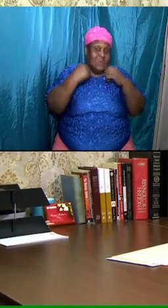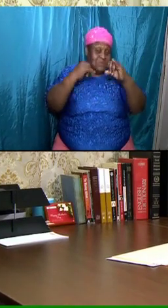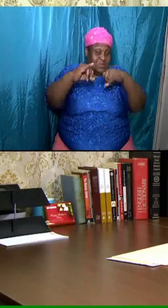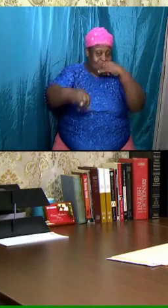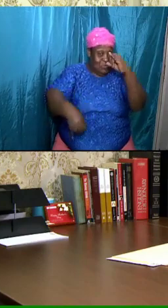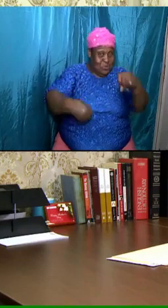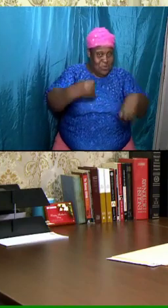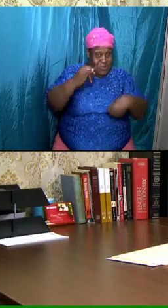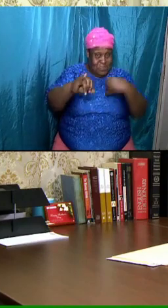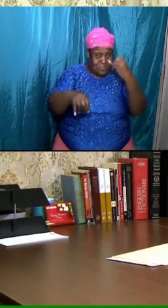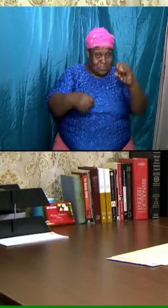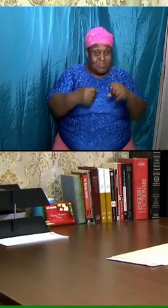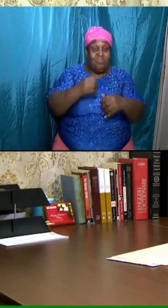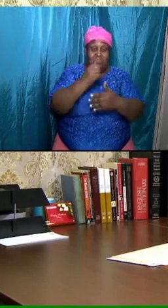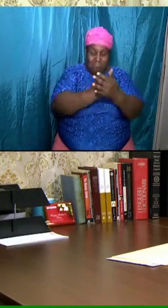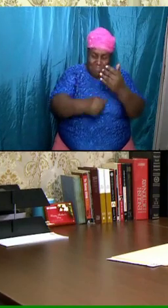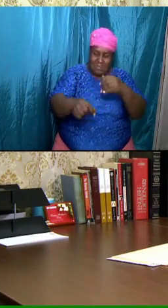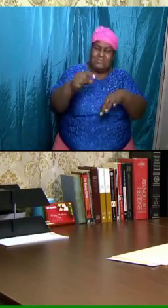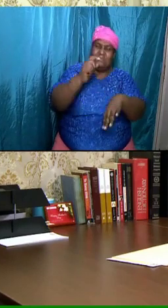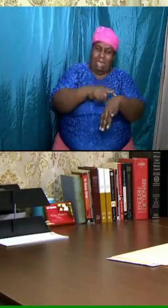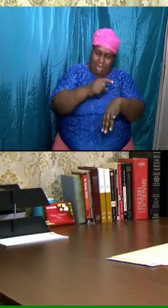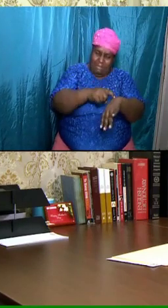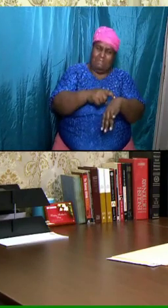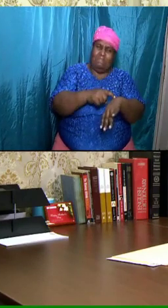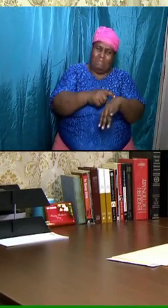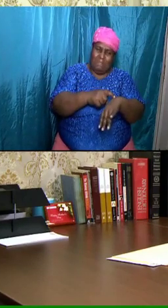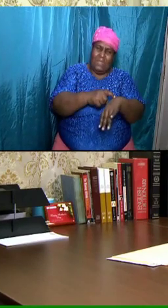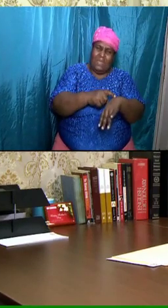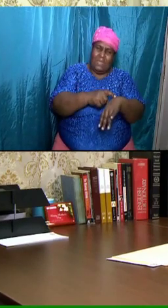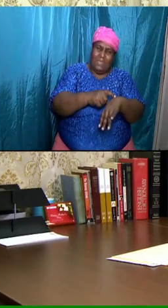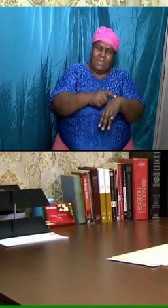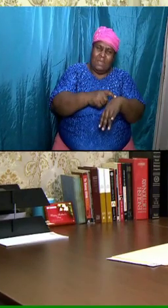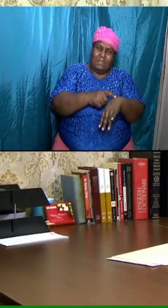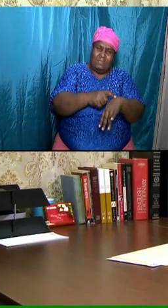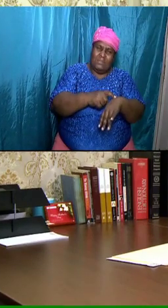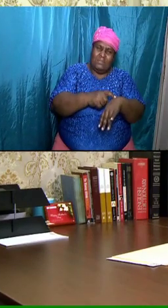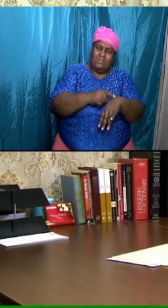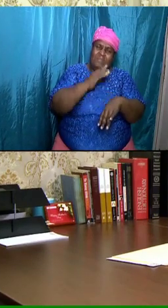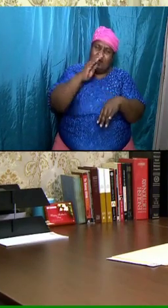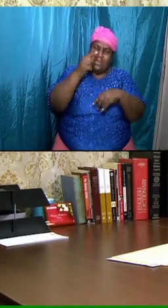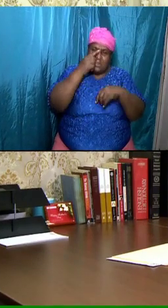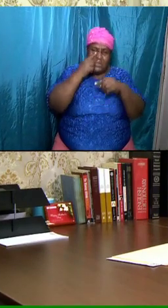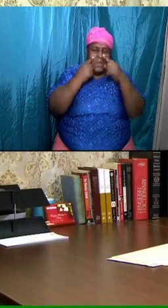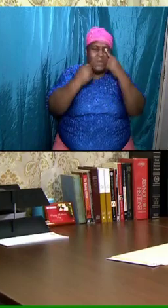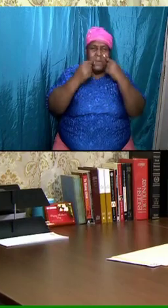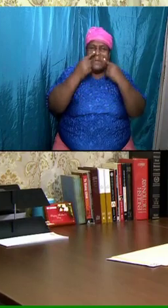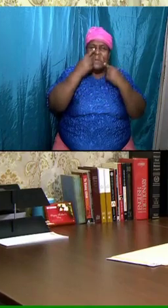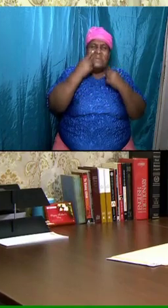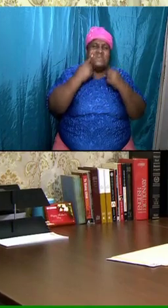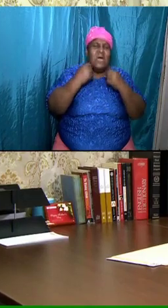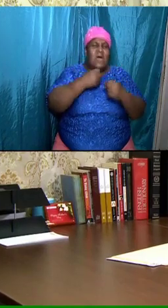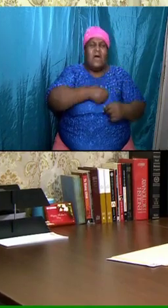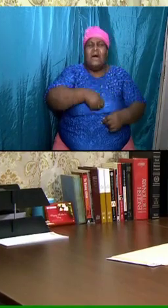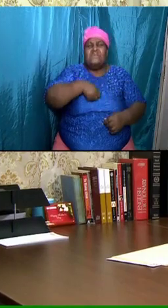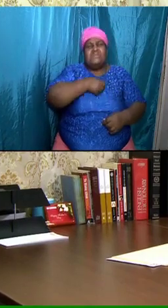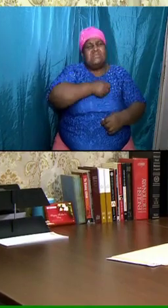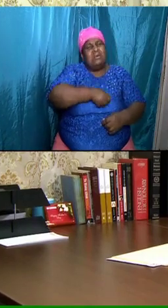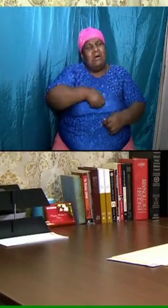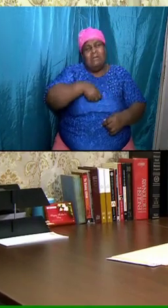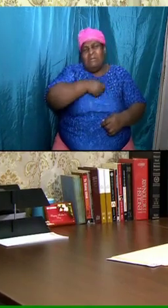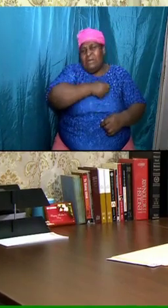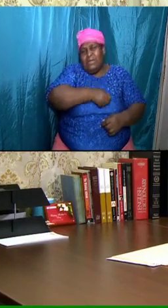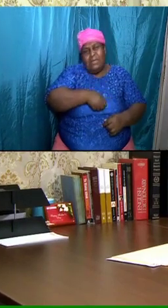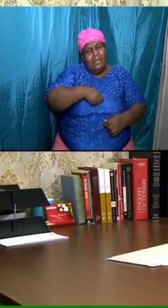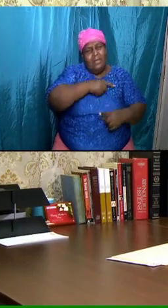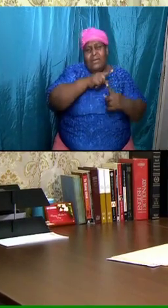at some point there will be tears of remorse. There will be tears of regret when we consider what we could